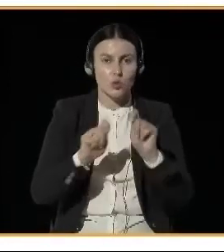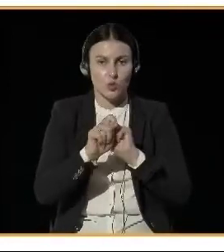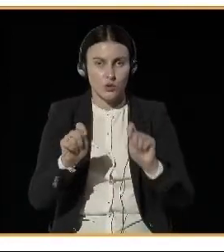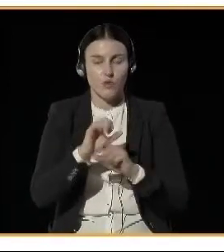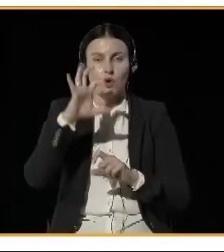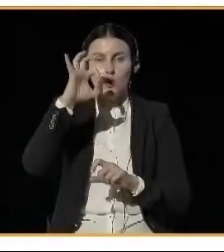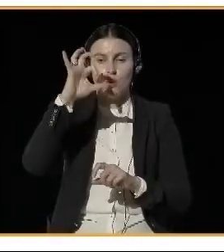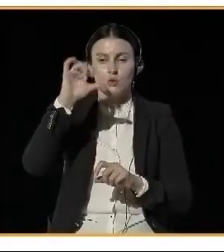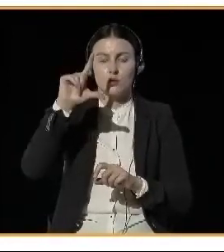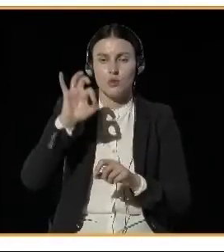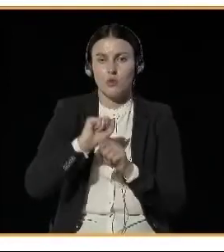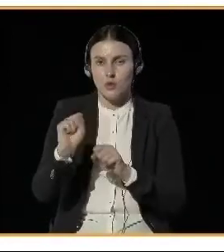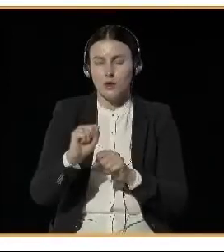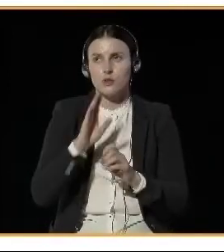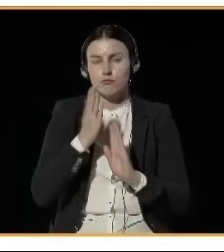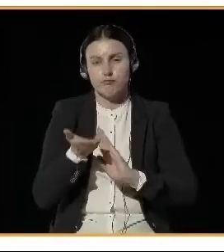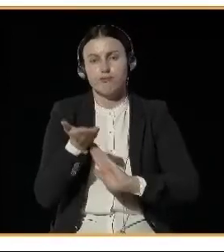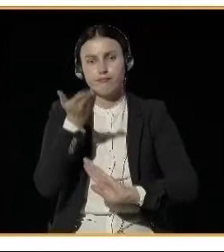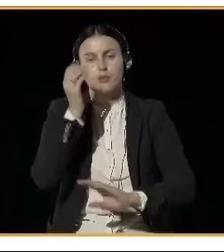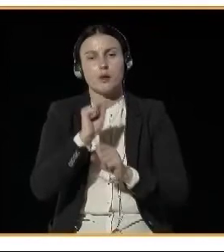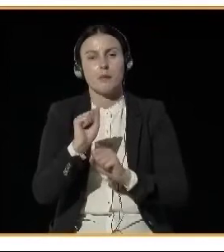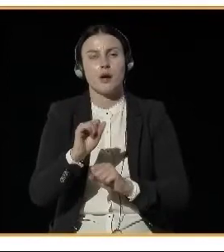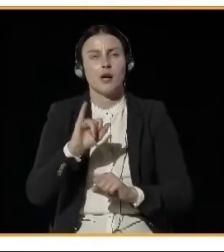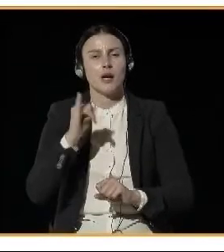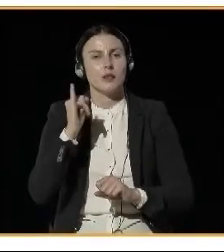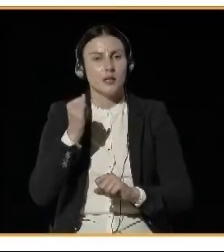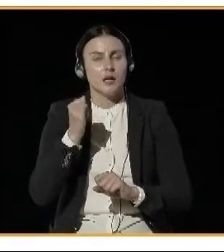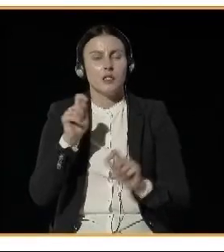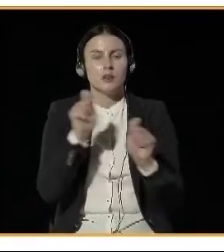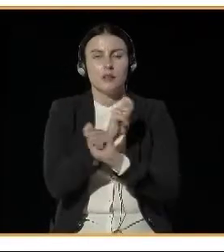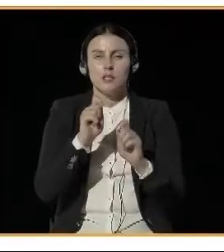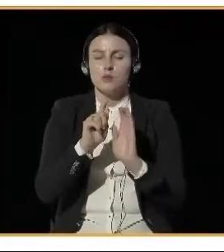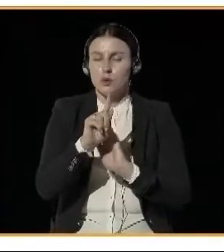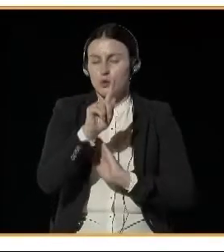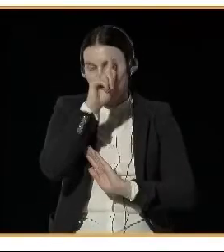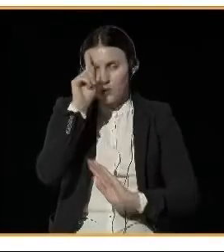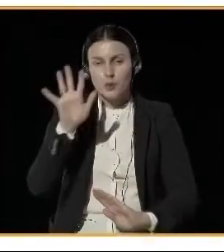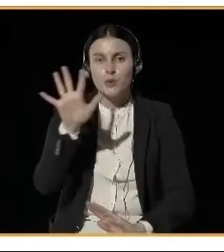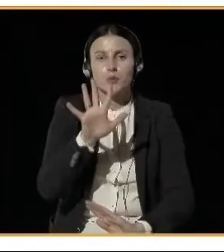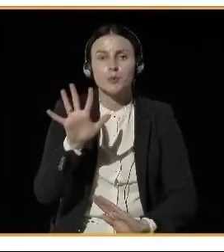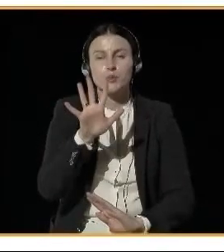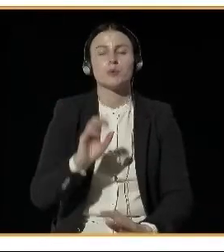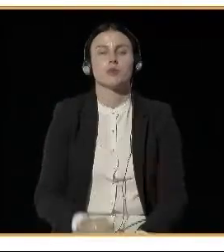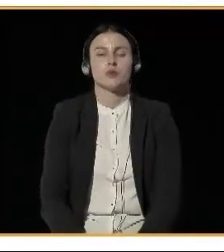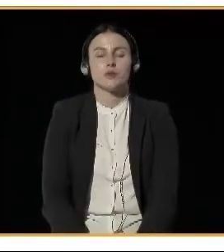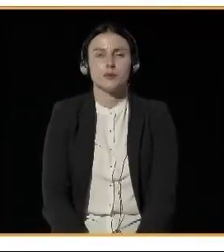spite of population growth in and around Oslo, the traffic has not increased the last years.